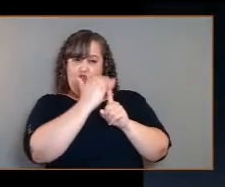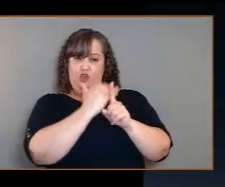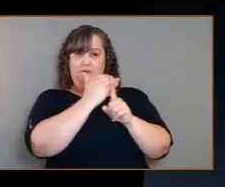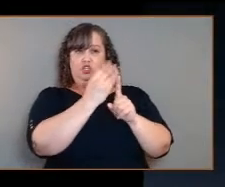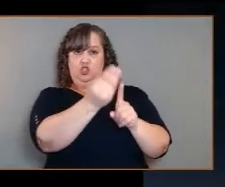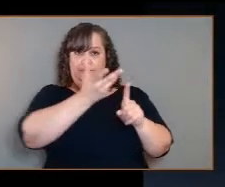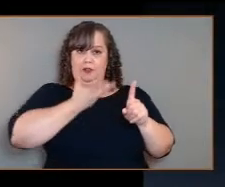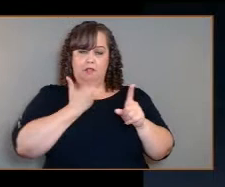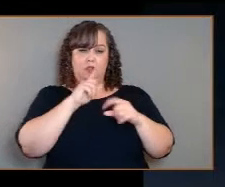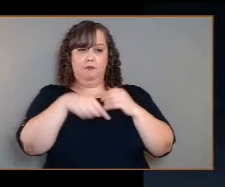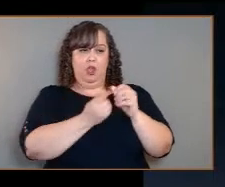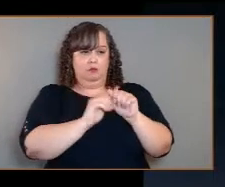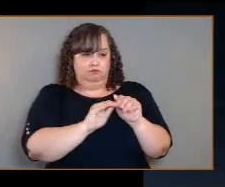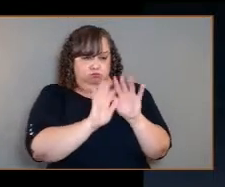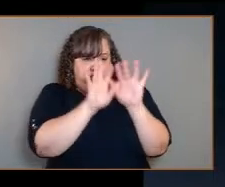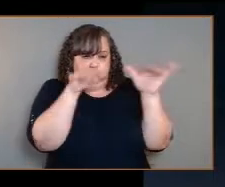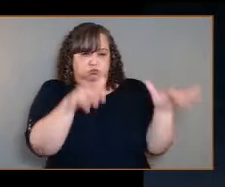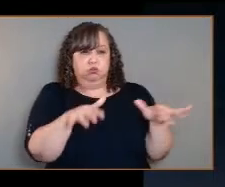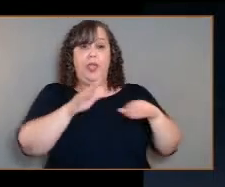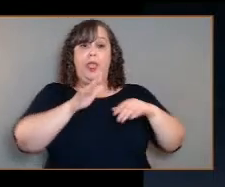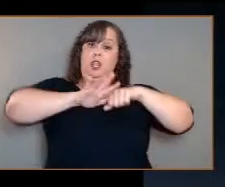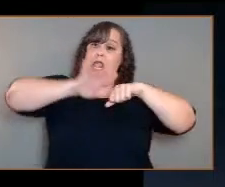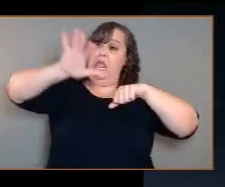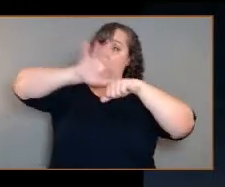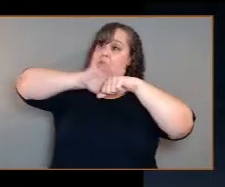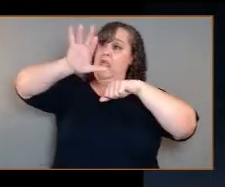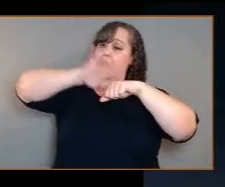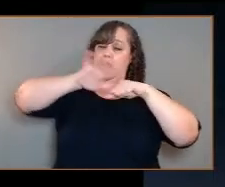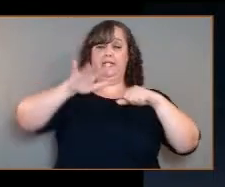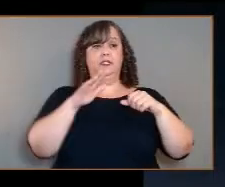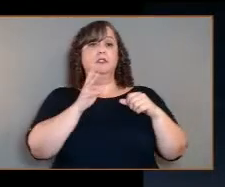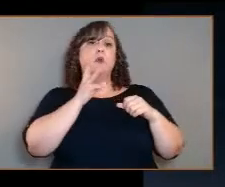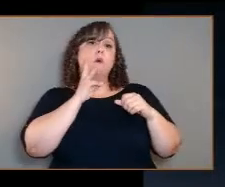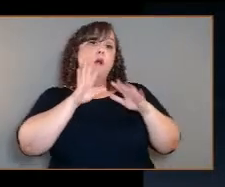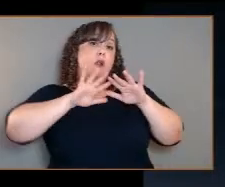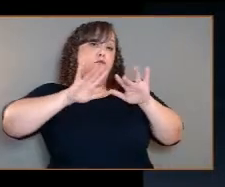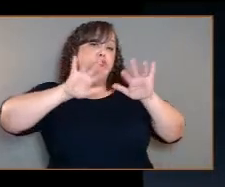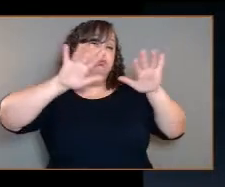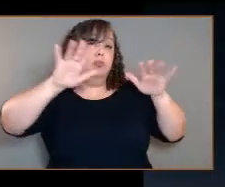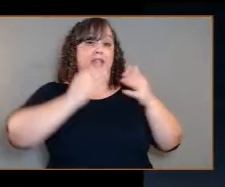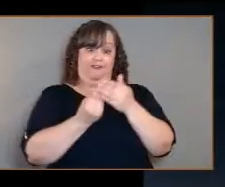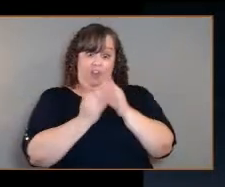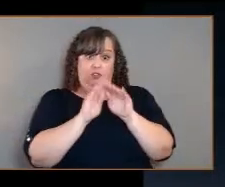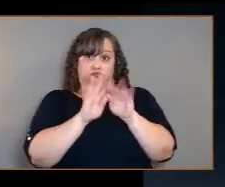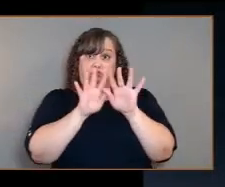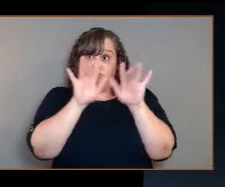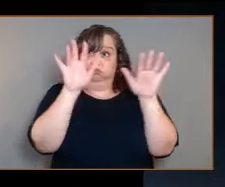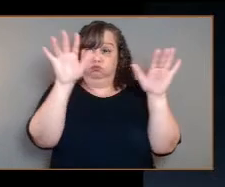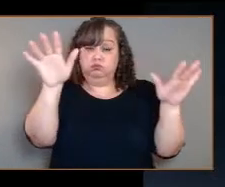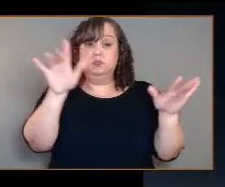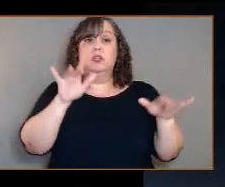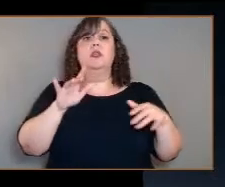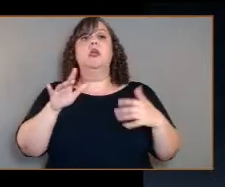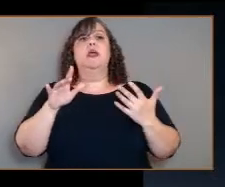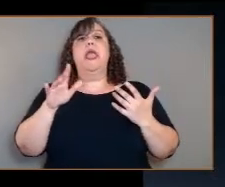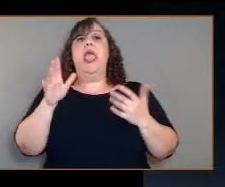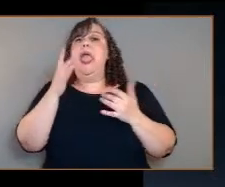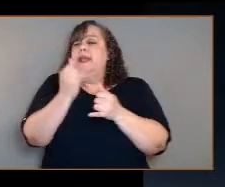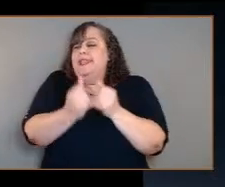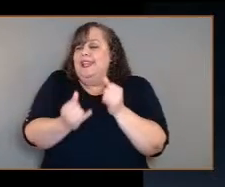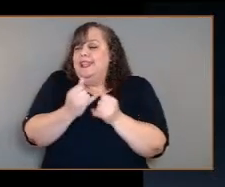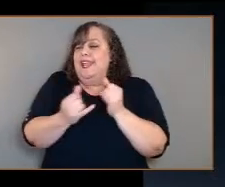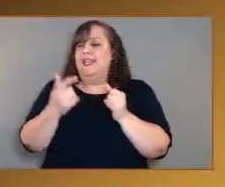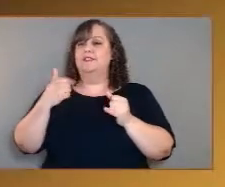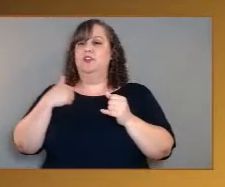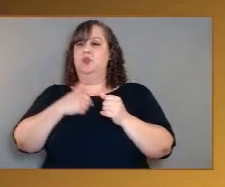coming from volcanoes and water in particular given off by active volcanoes. So – and lastly, we take gravity